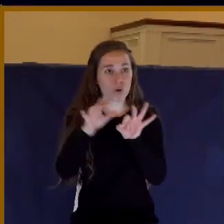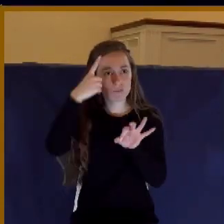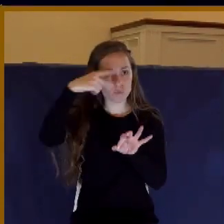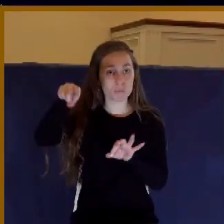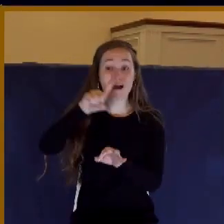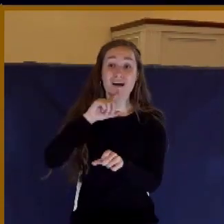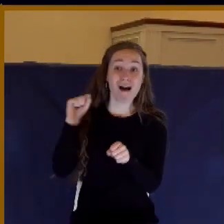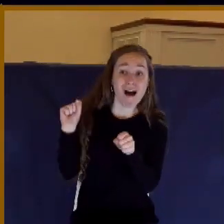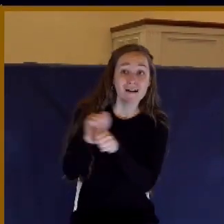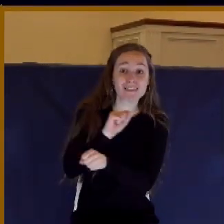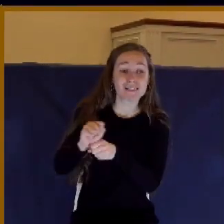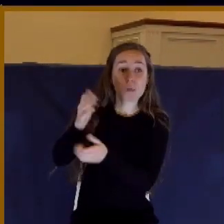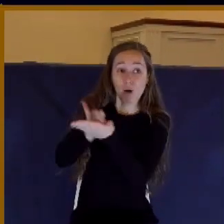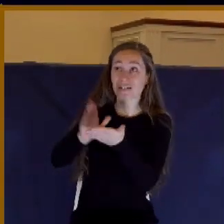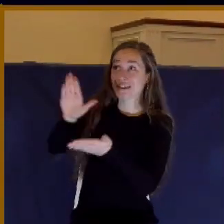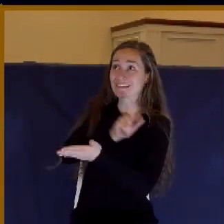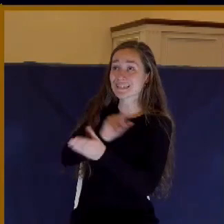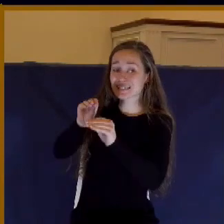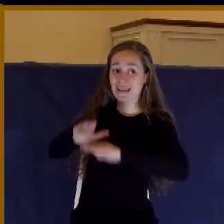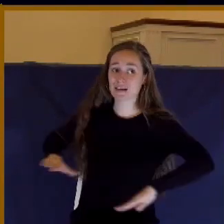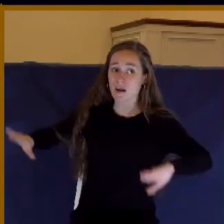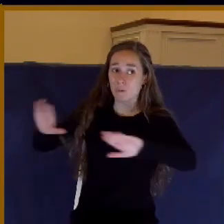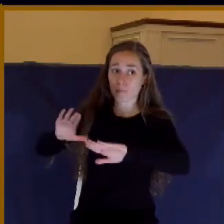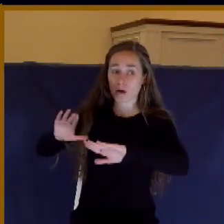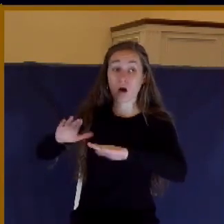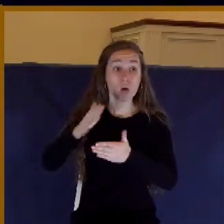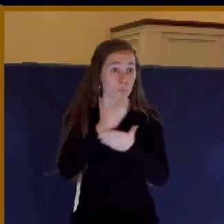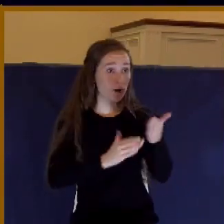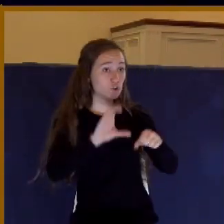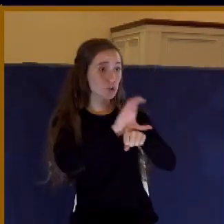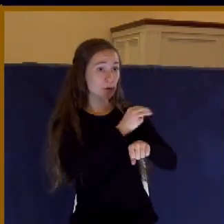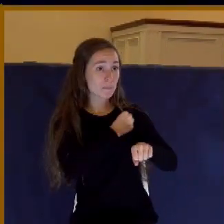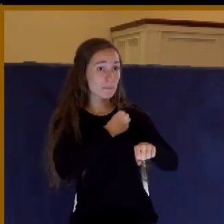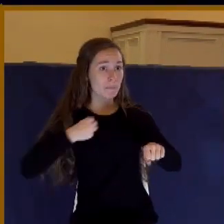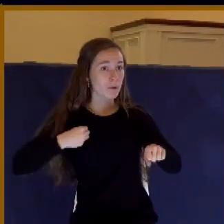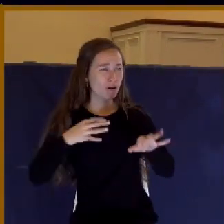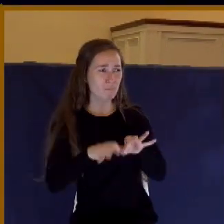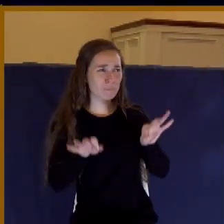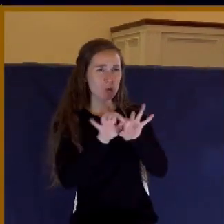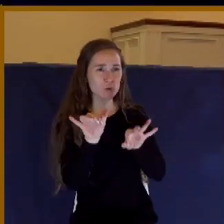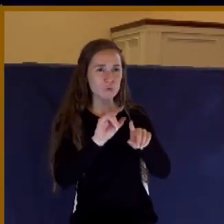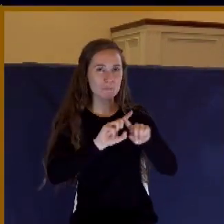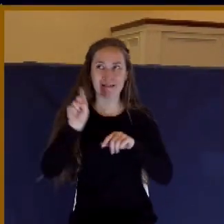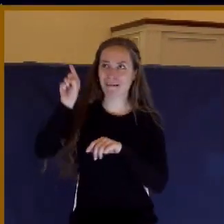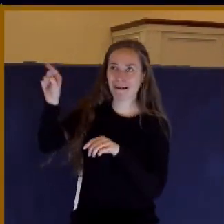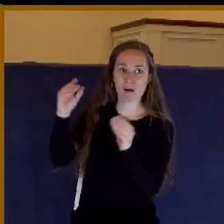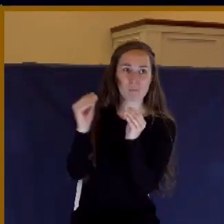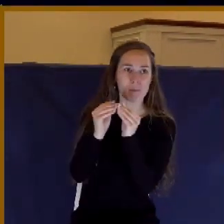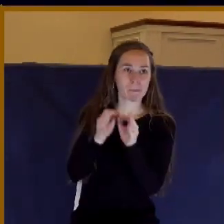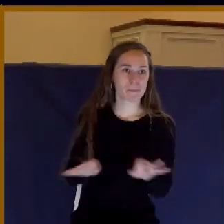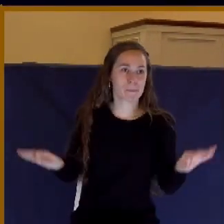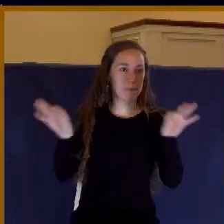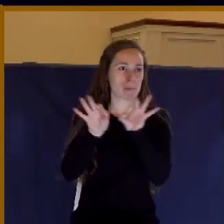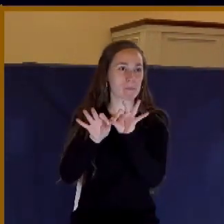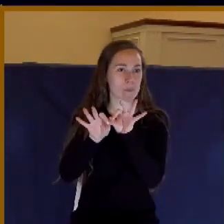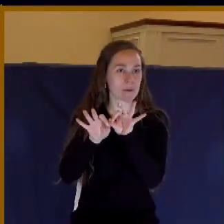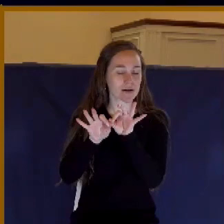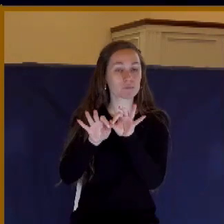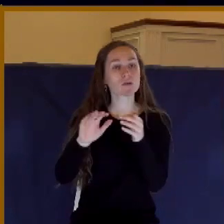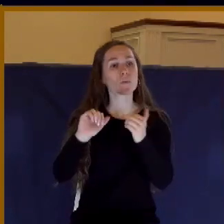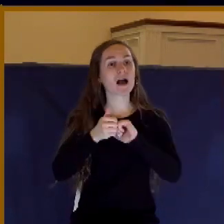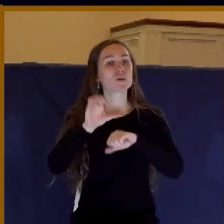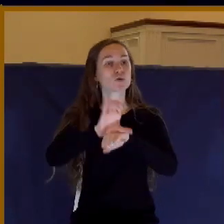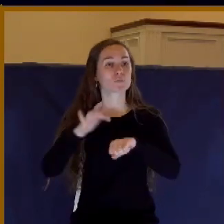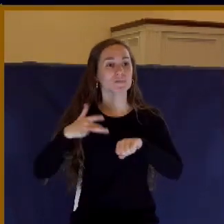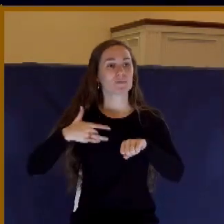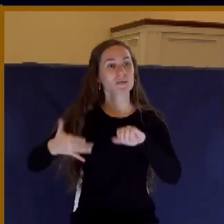church membership role here. That's much more important. So how does a church today typically function? Well, first of all,